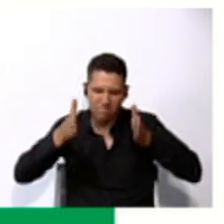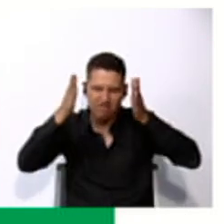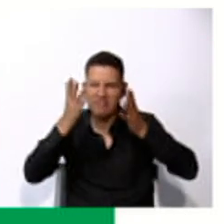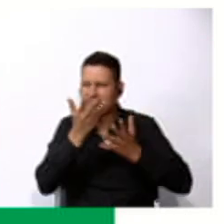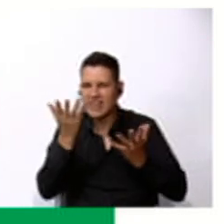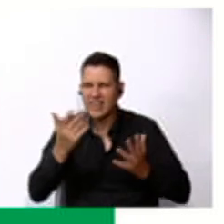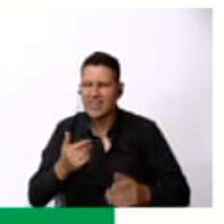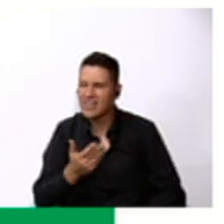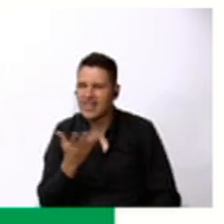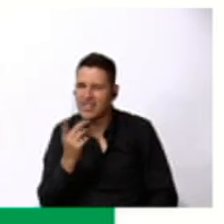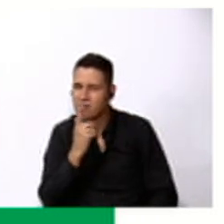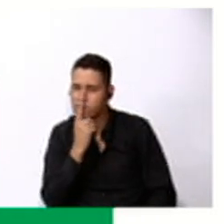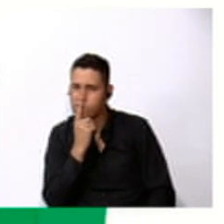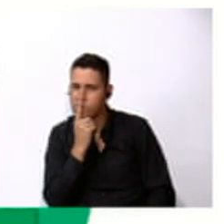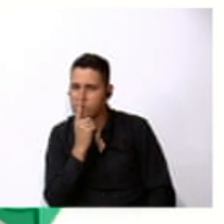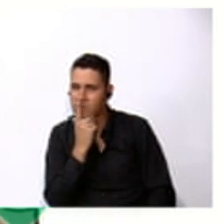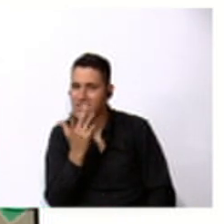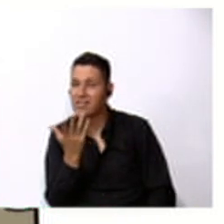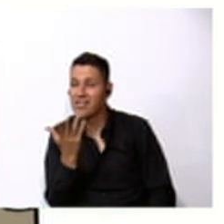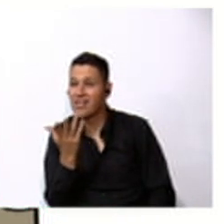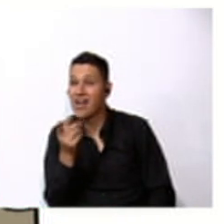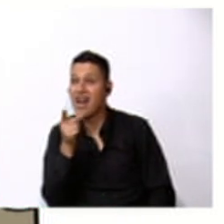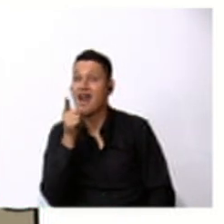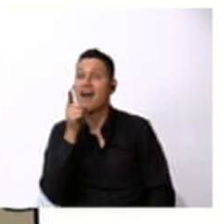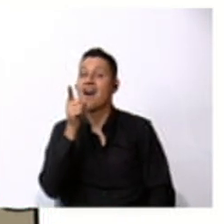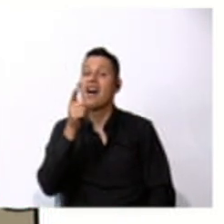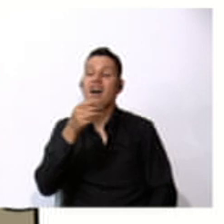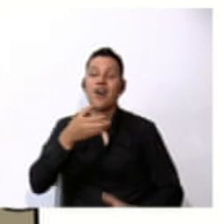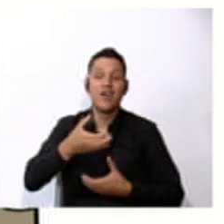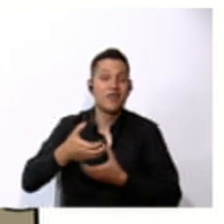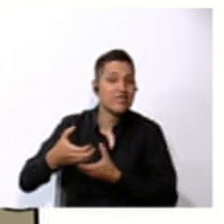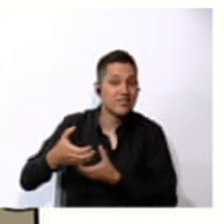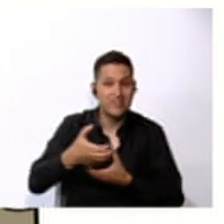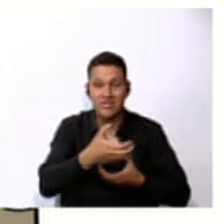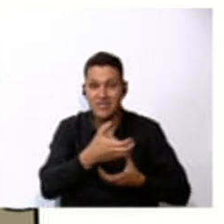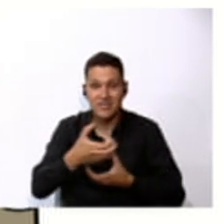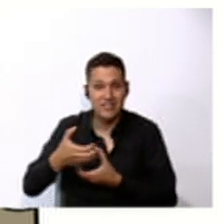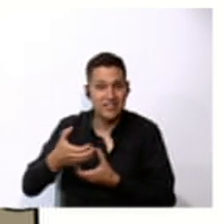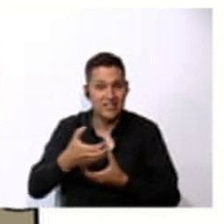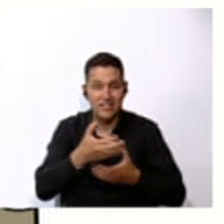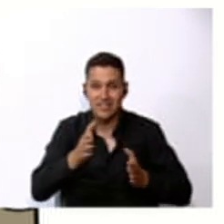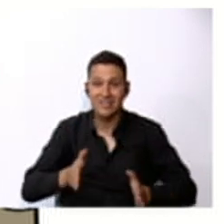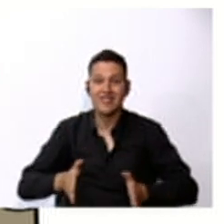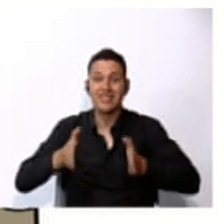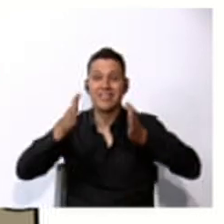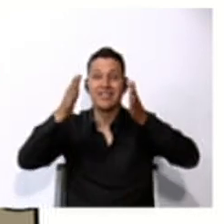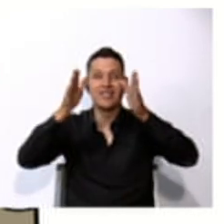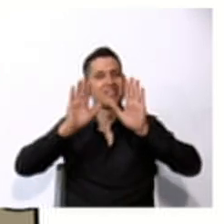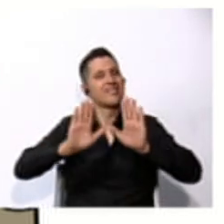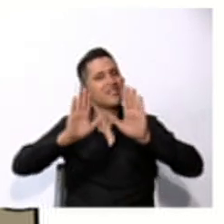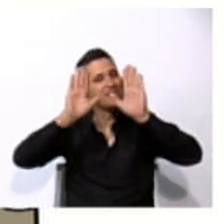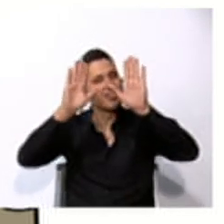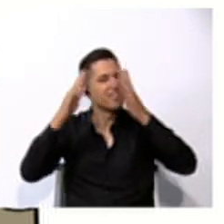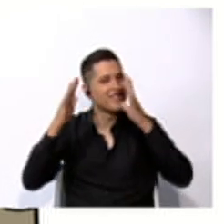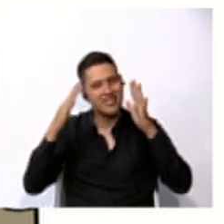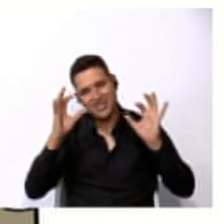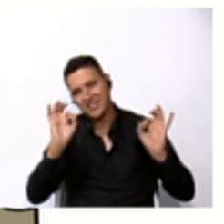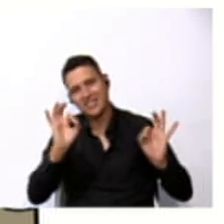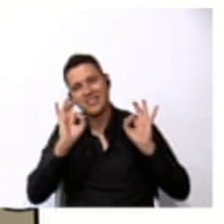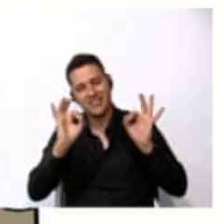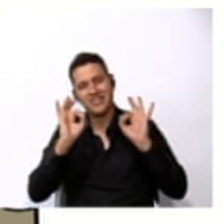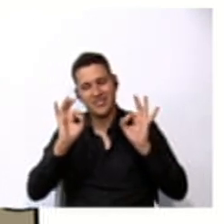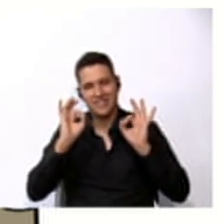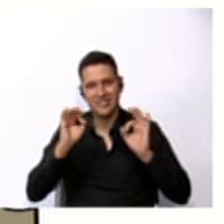It's the fire station. Excellent. Excellent. Very